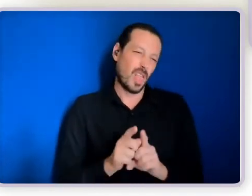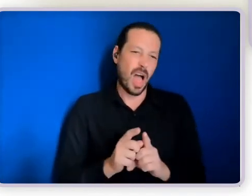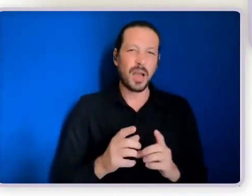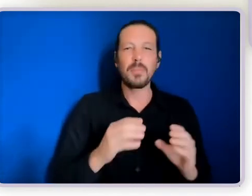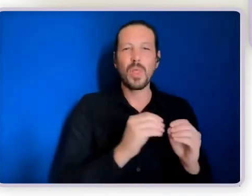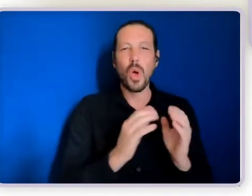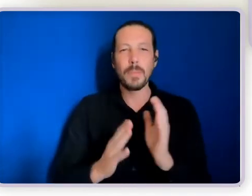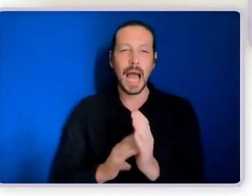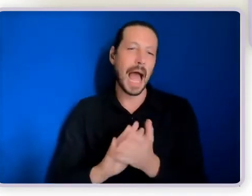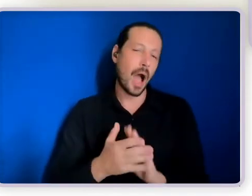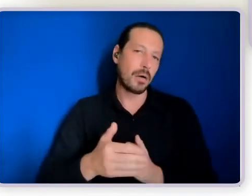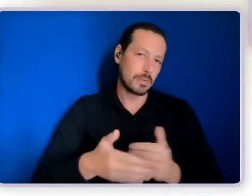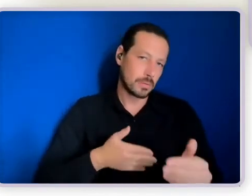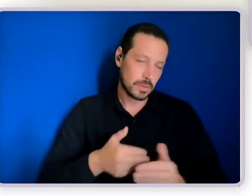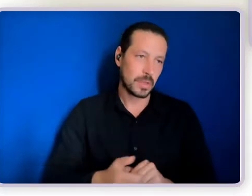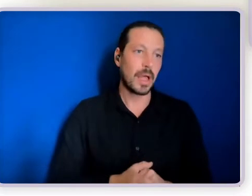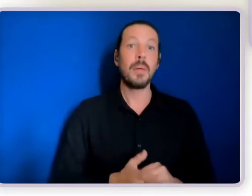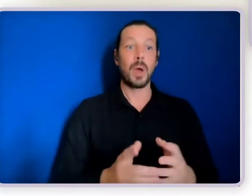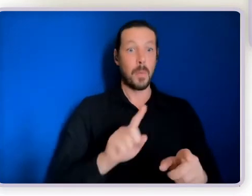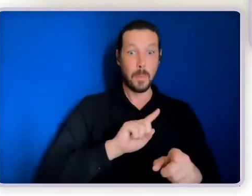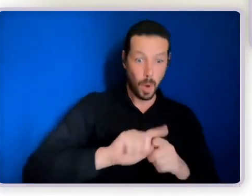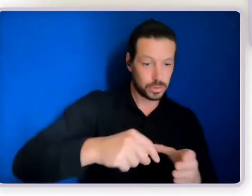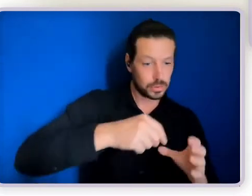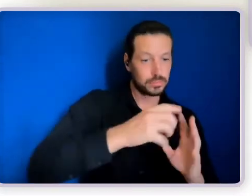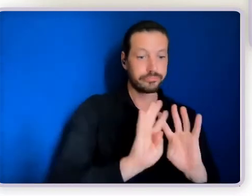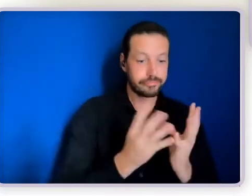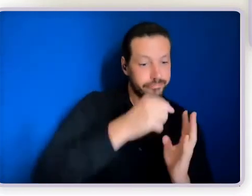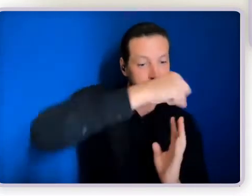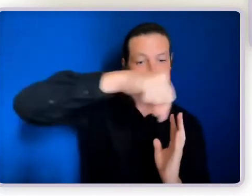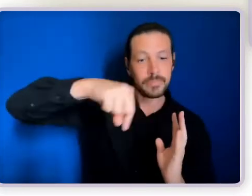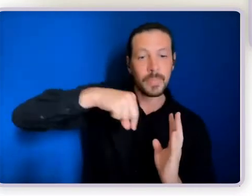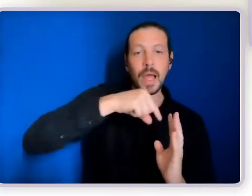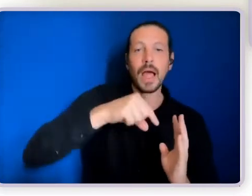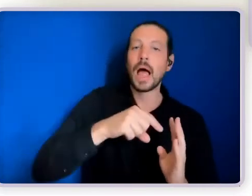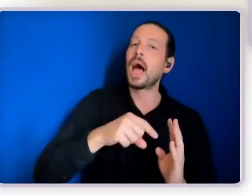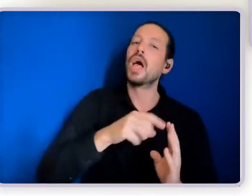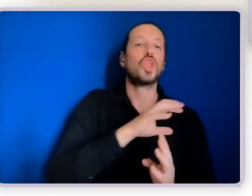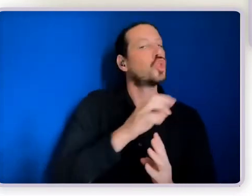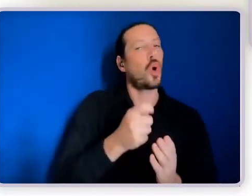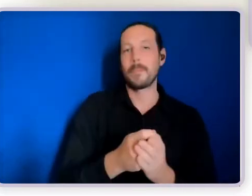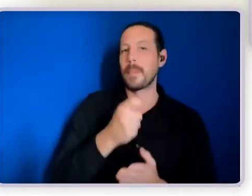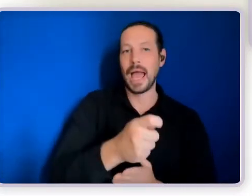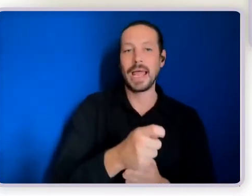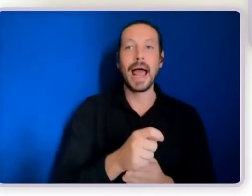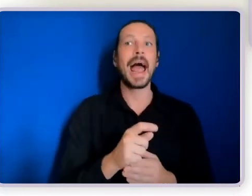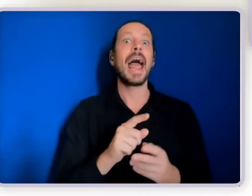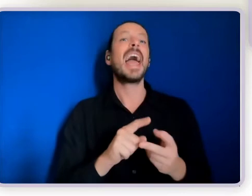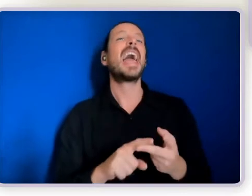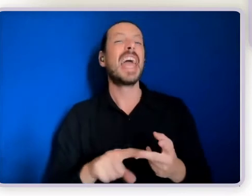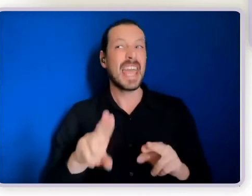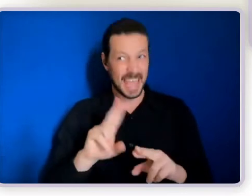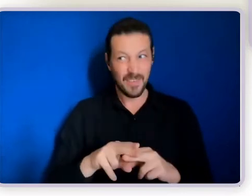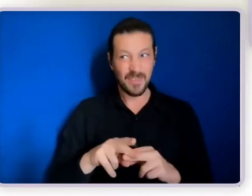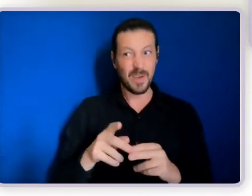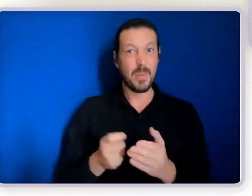But primarily, most of those people in that circle will be unpaid people. If they're not, it begins to become more like a